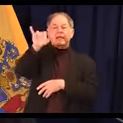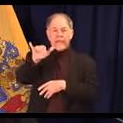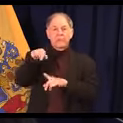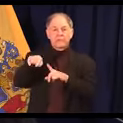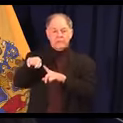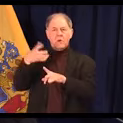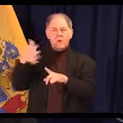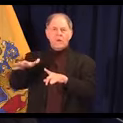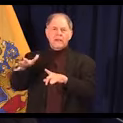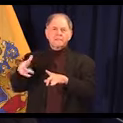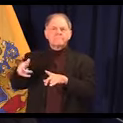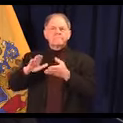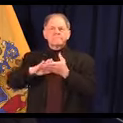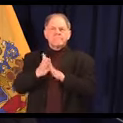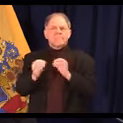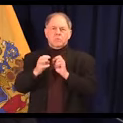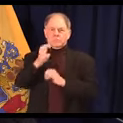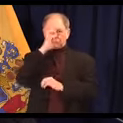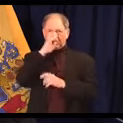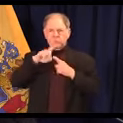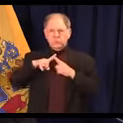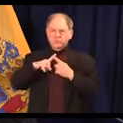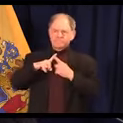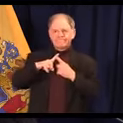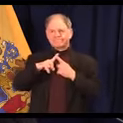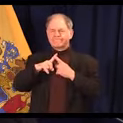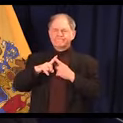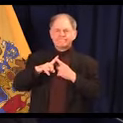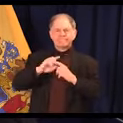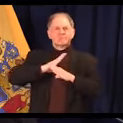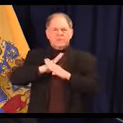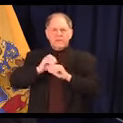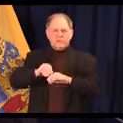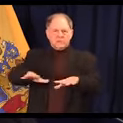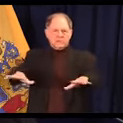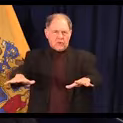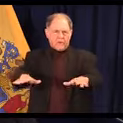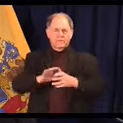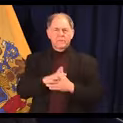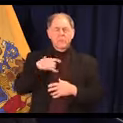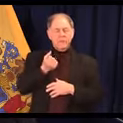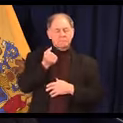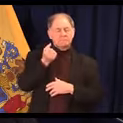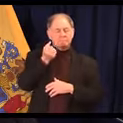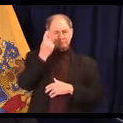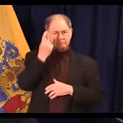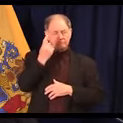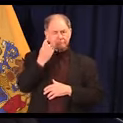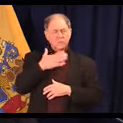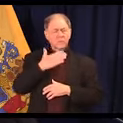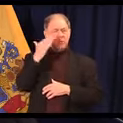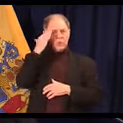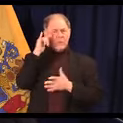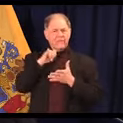already enacting more restrictions to limit exposure to the virus. We understand and appreciate that